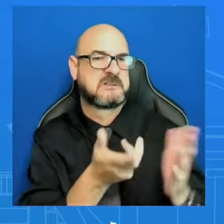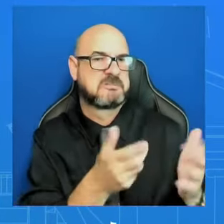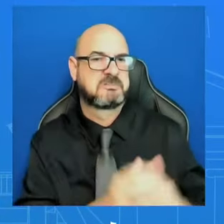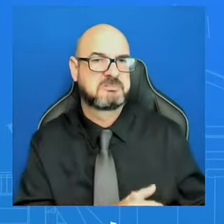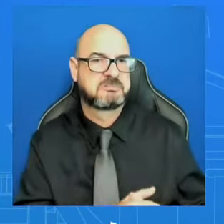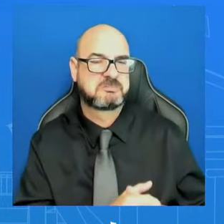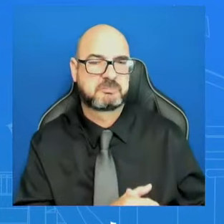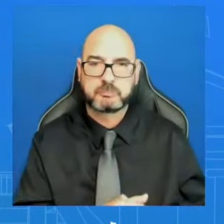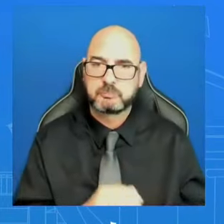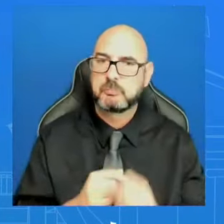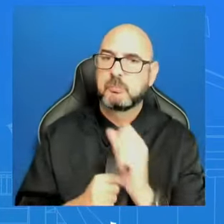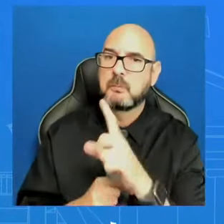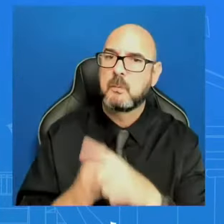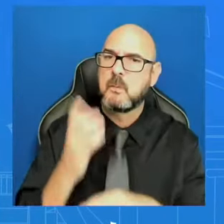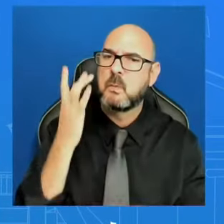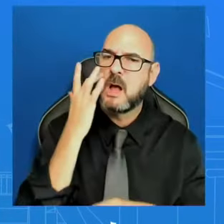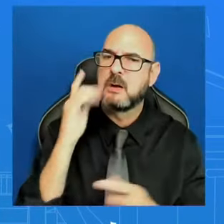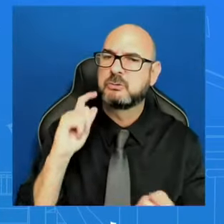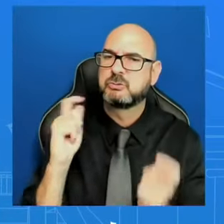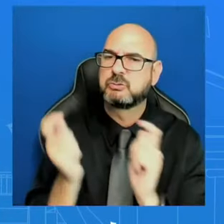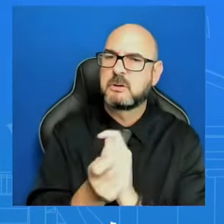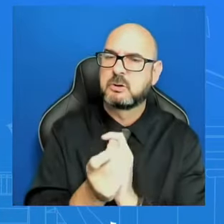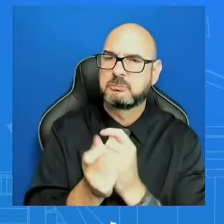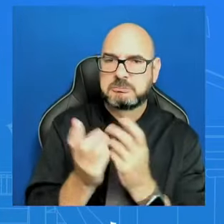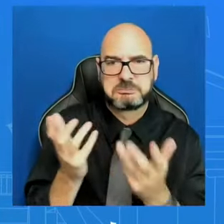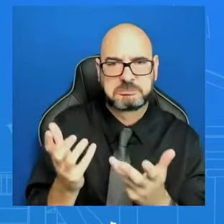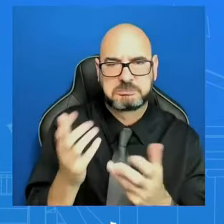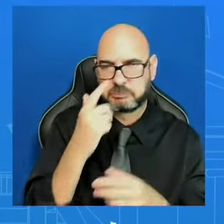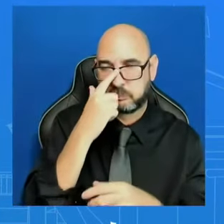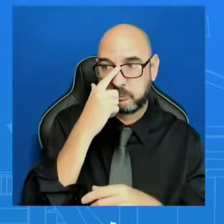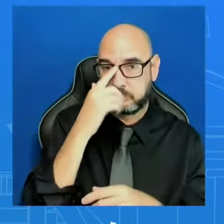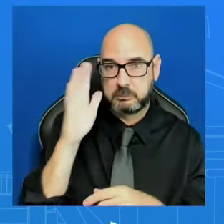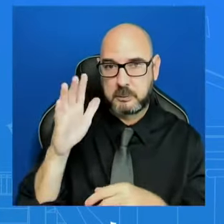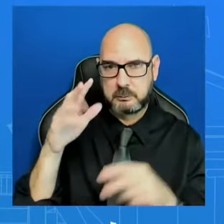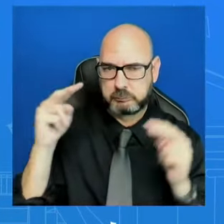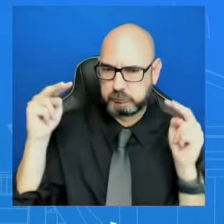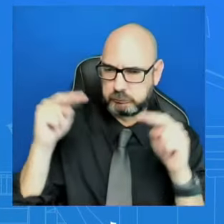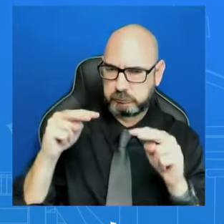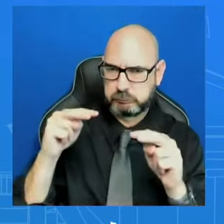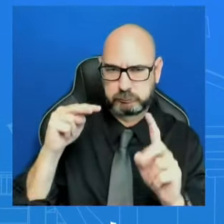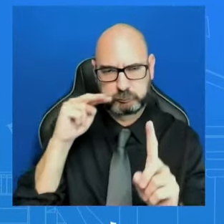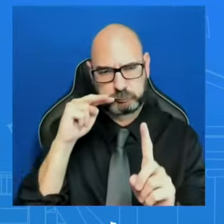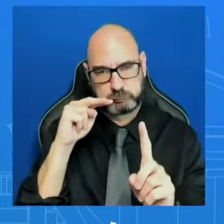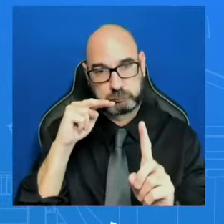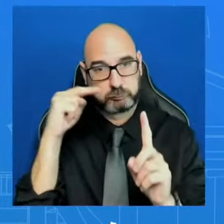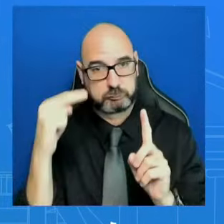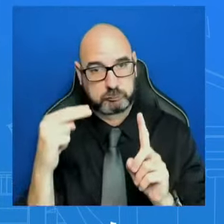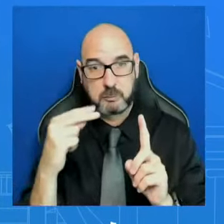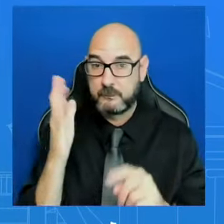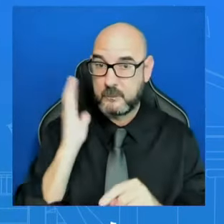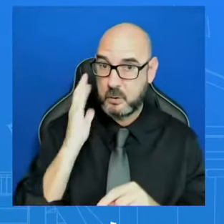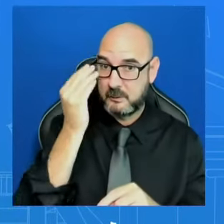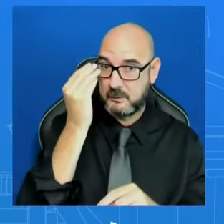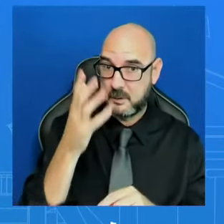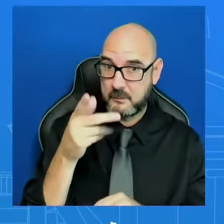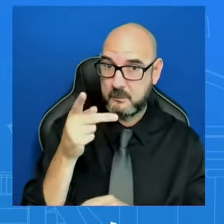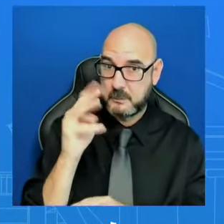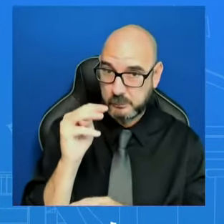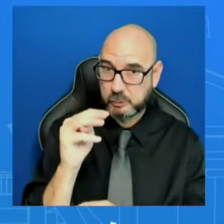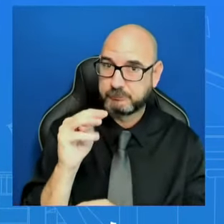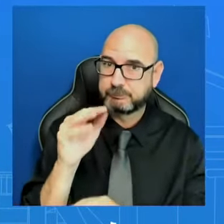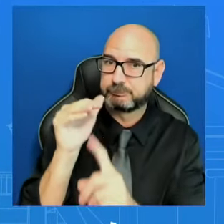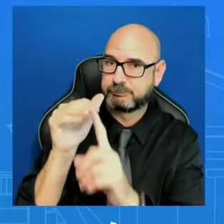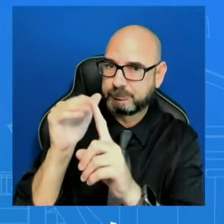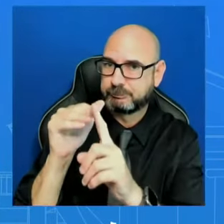on the part of President Biden that previous messaging to Prime Minister Netanyahu just doesn't seem to have gone through? Yes,